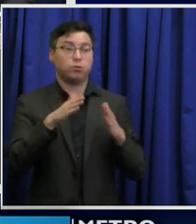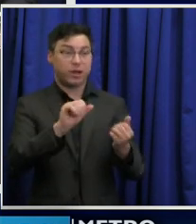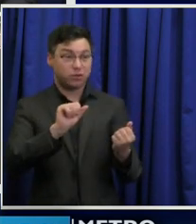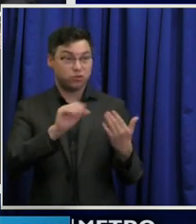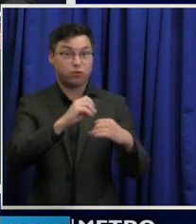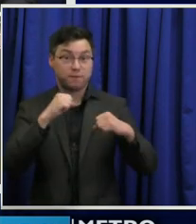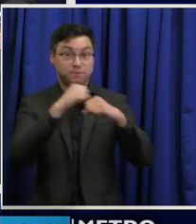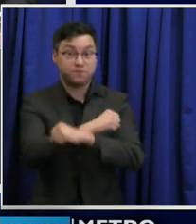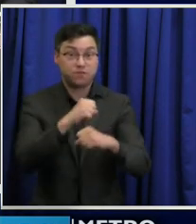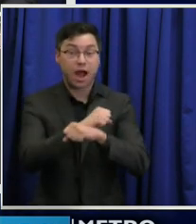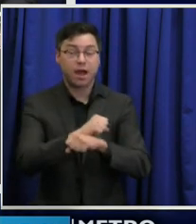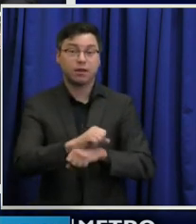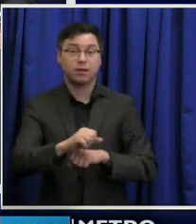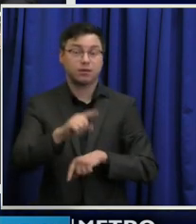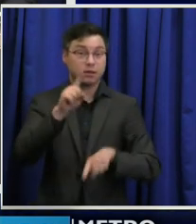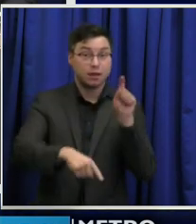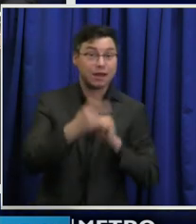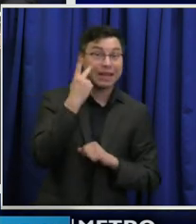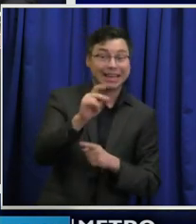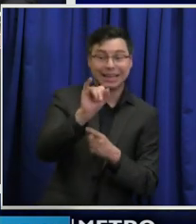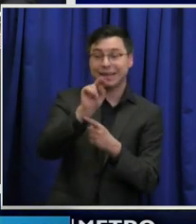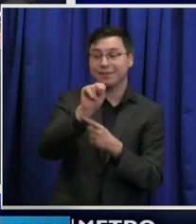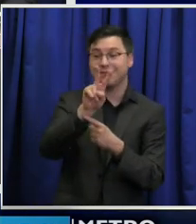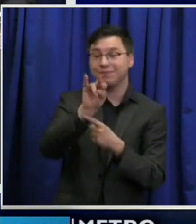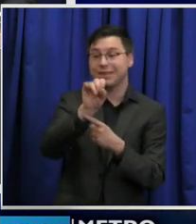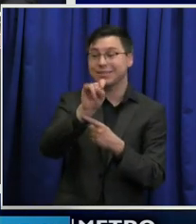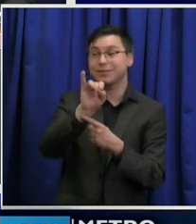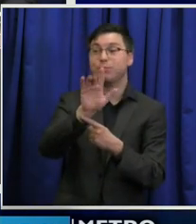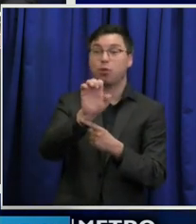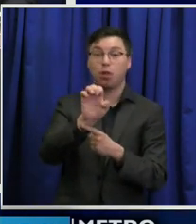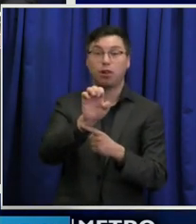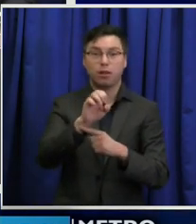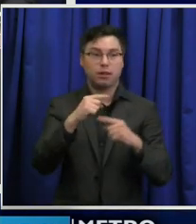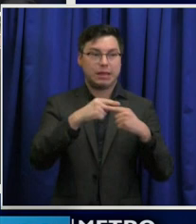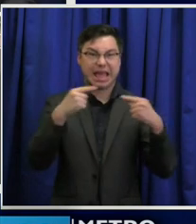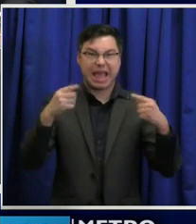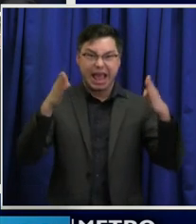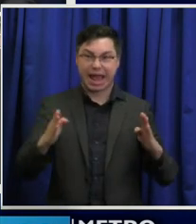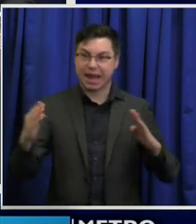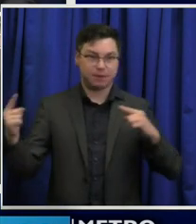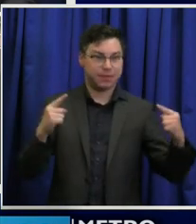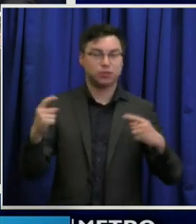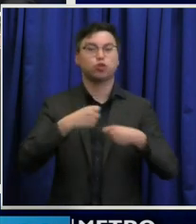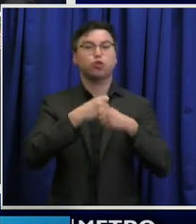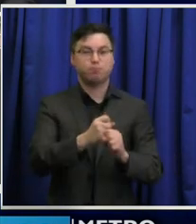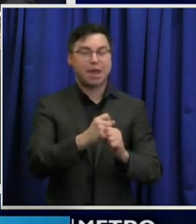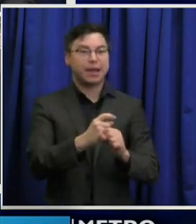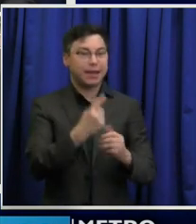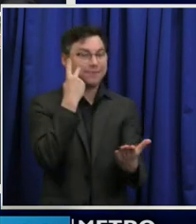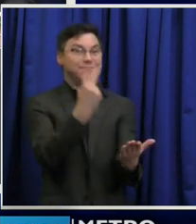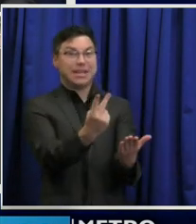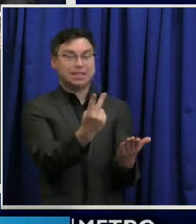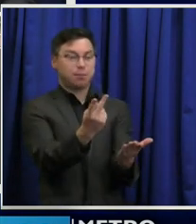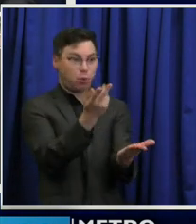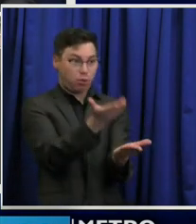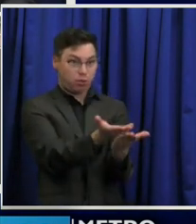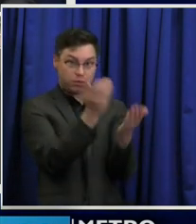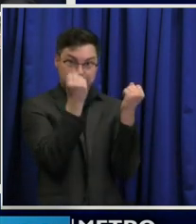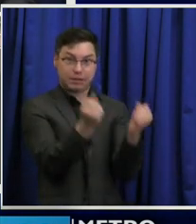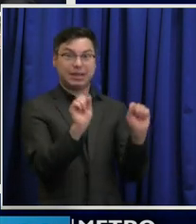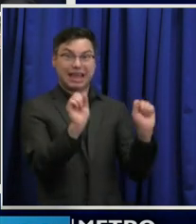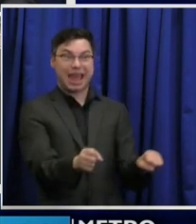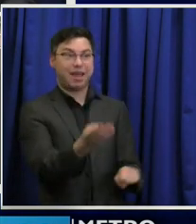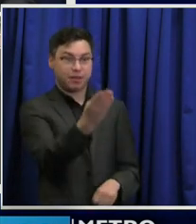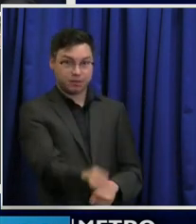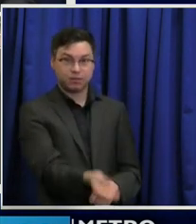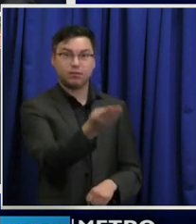invisible enemy is to make that enemy visible. And the way you get, make it visible is by testing. As a city, I